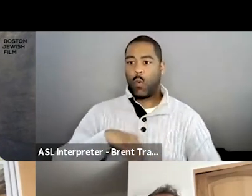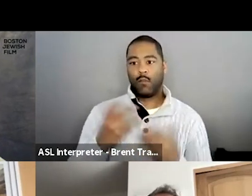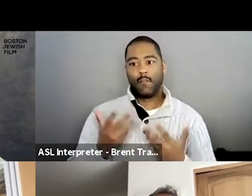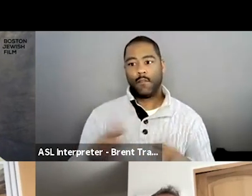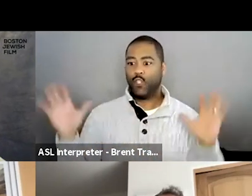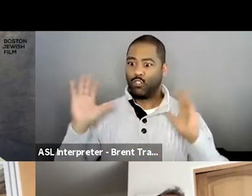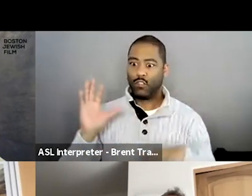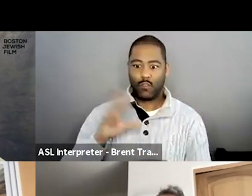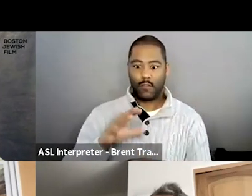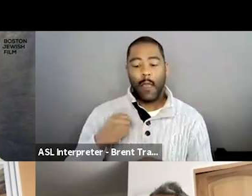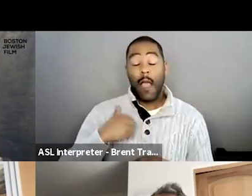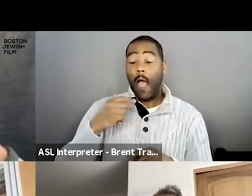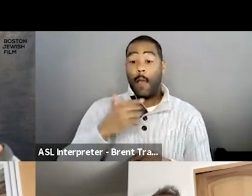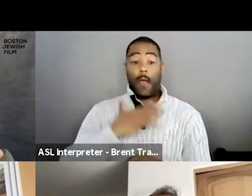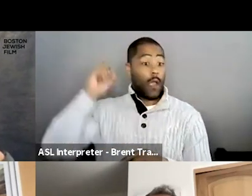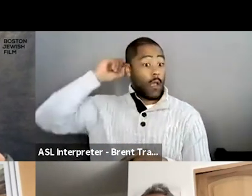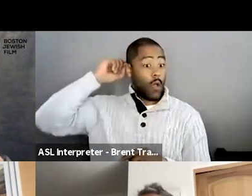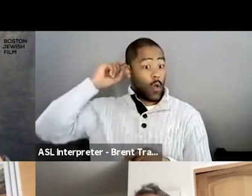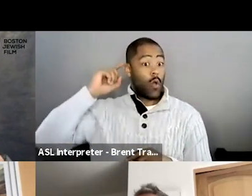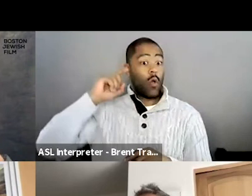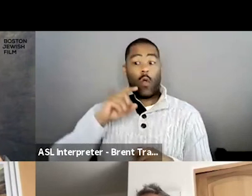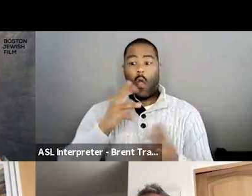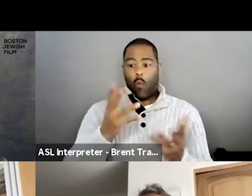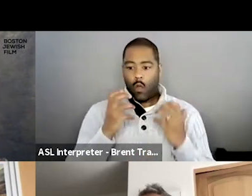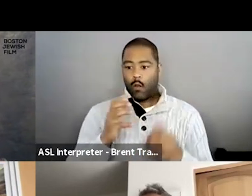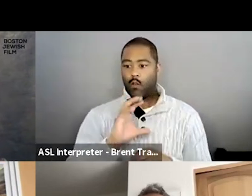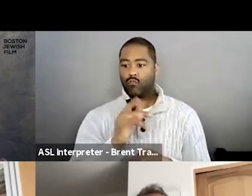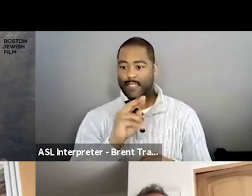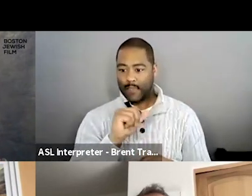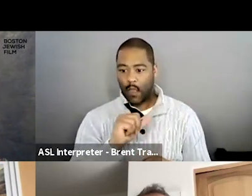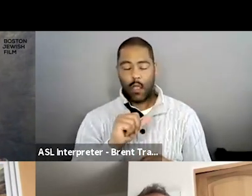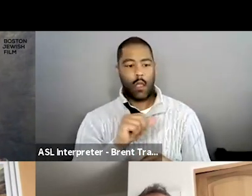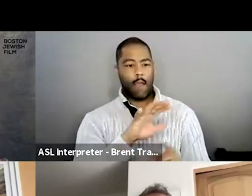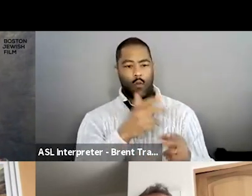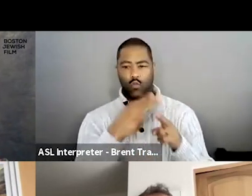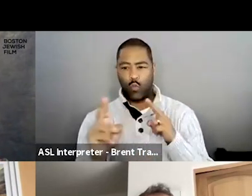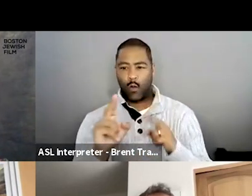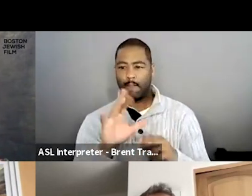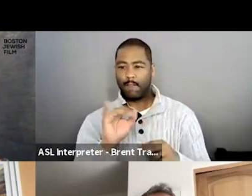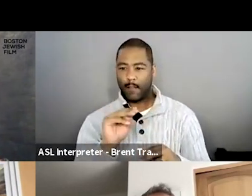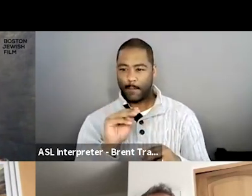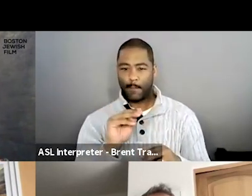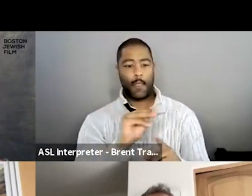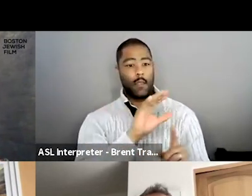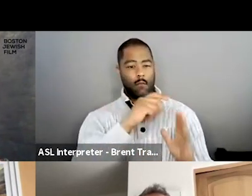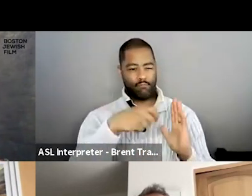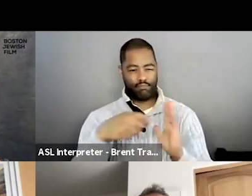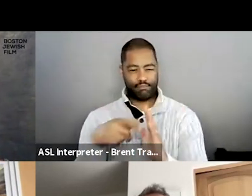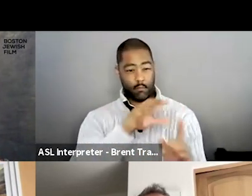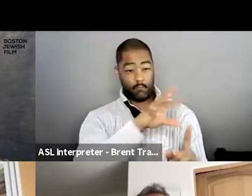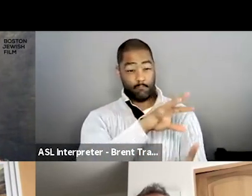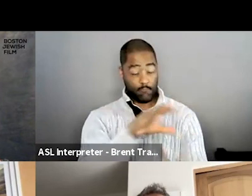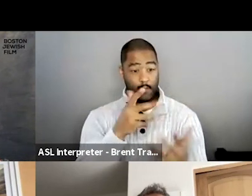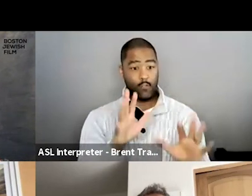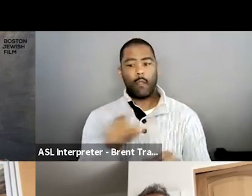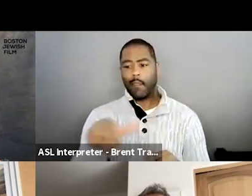was to do a little short film, get Christina off to college. And, and that's kind of what's happened. So I, you know, I'm, really happy with the results